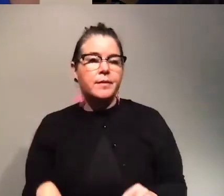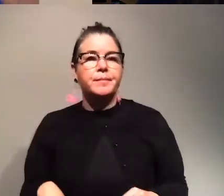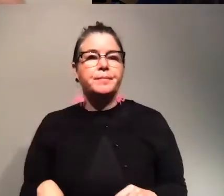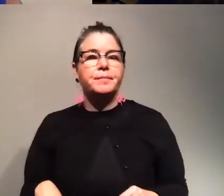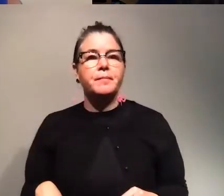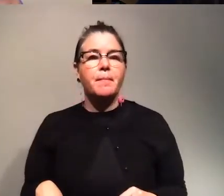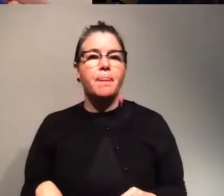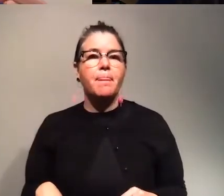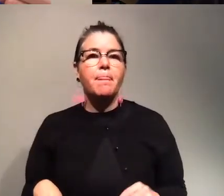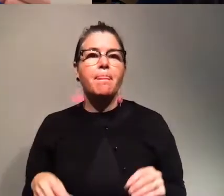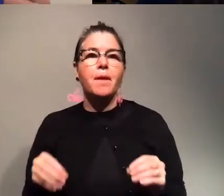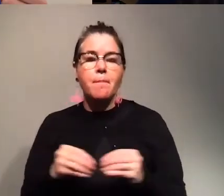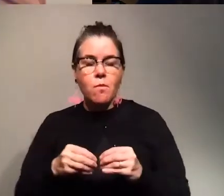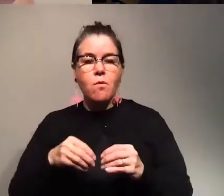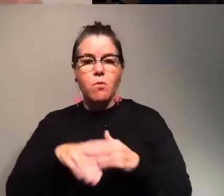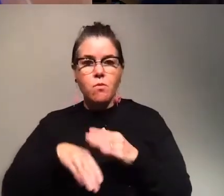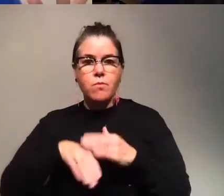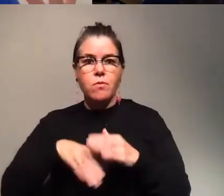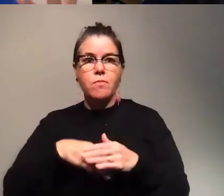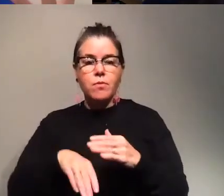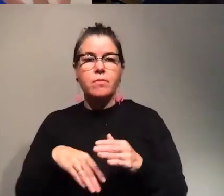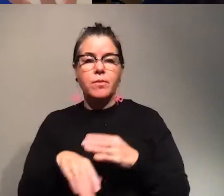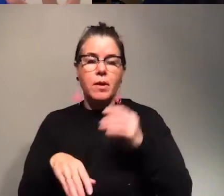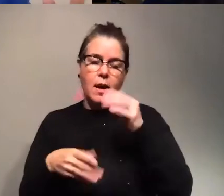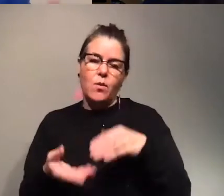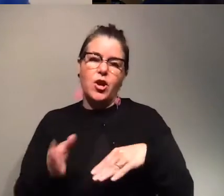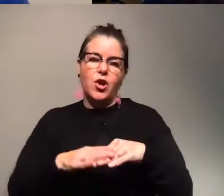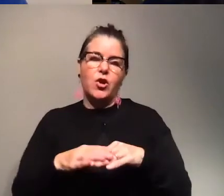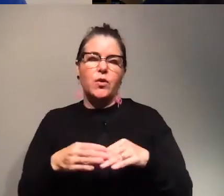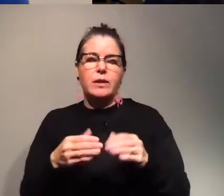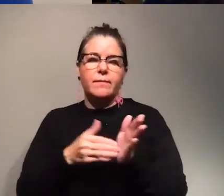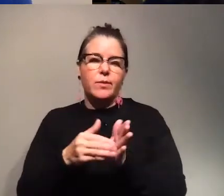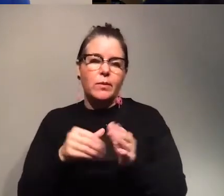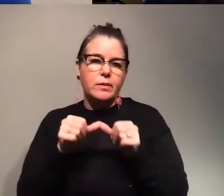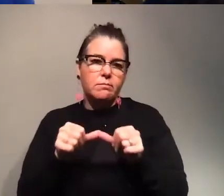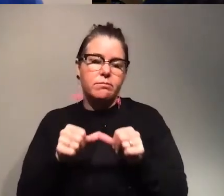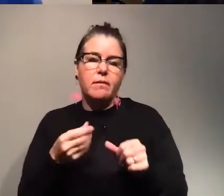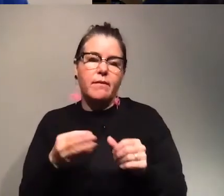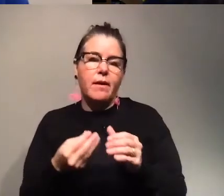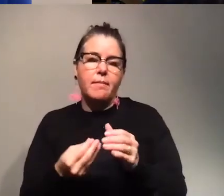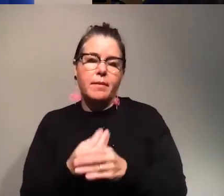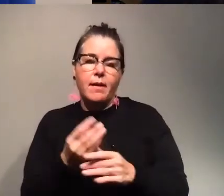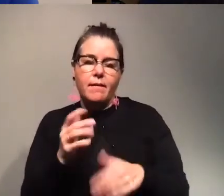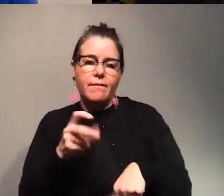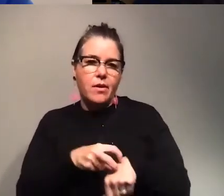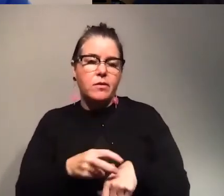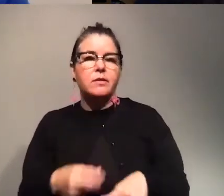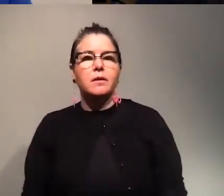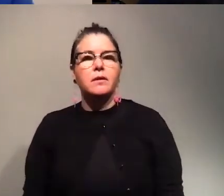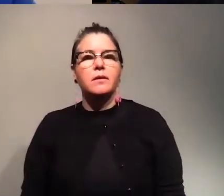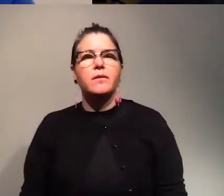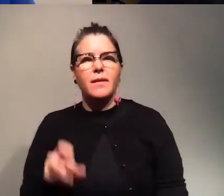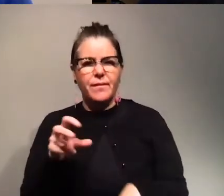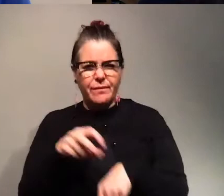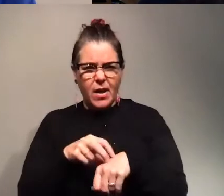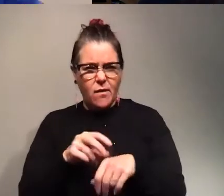progeny and then that will increase the frequency of the plant viral diseases. So yeah. Right. And what does that virus do